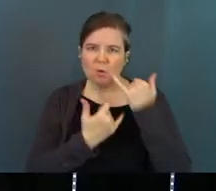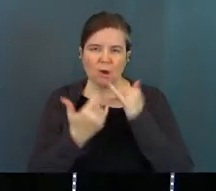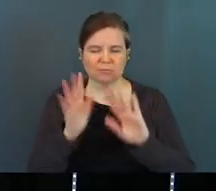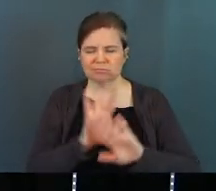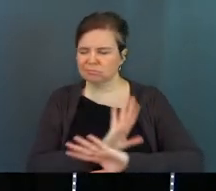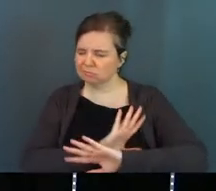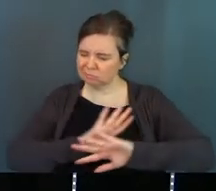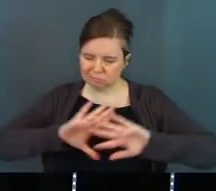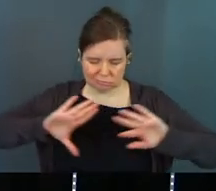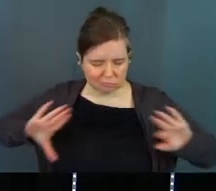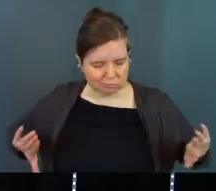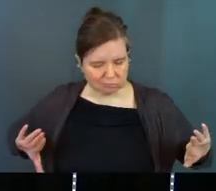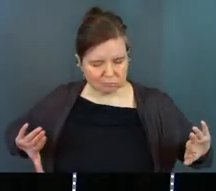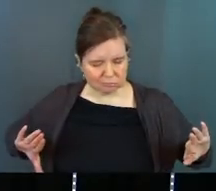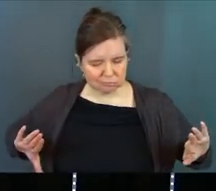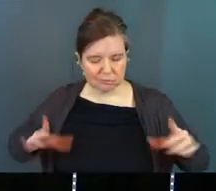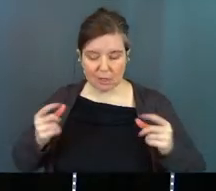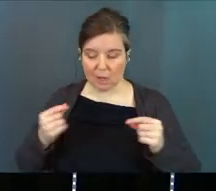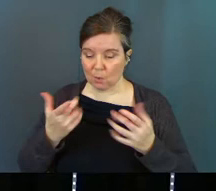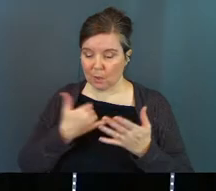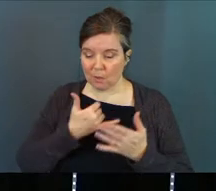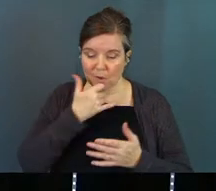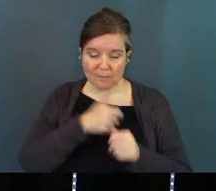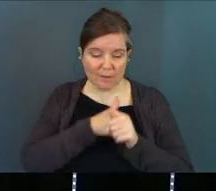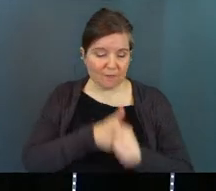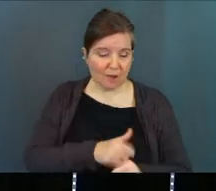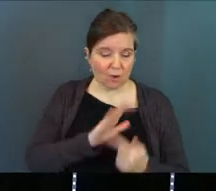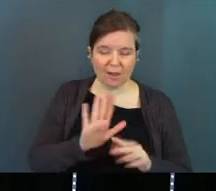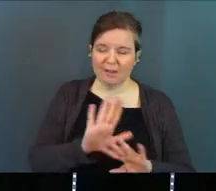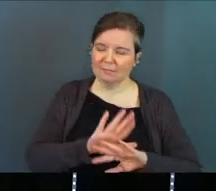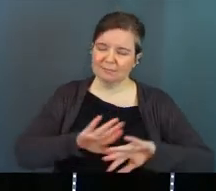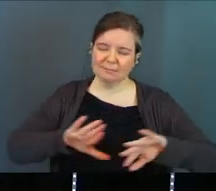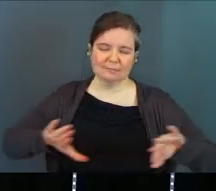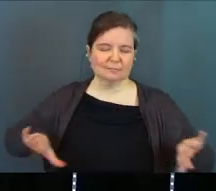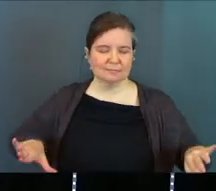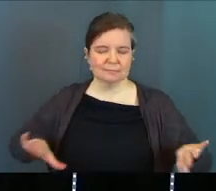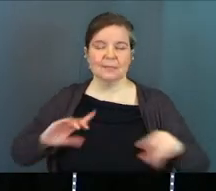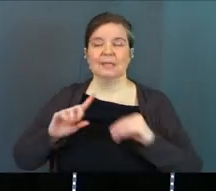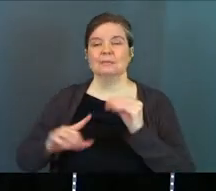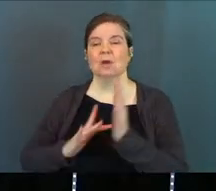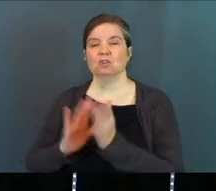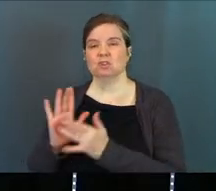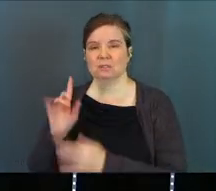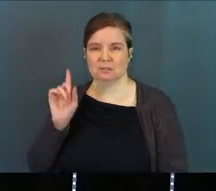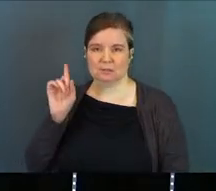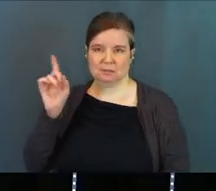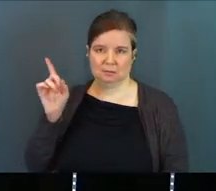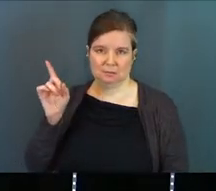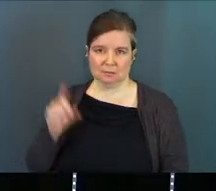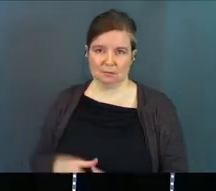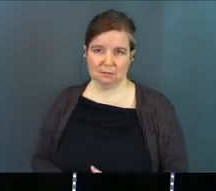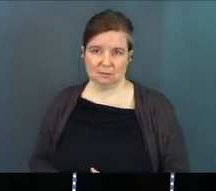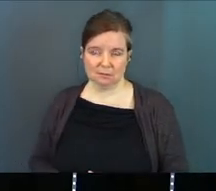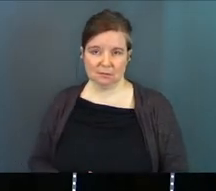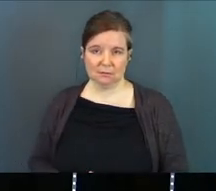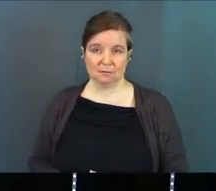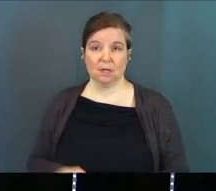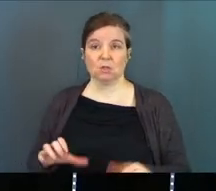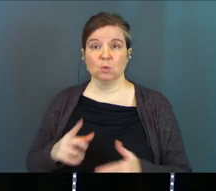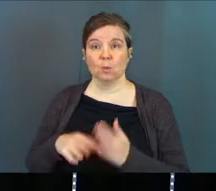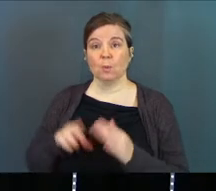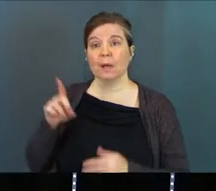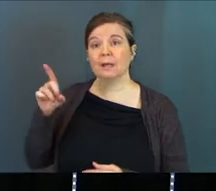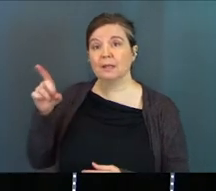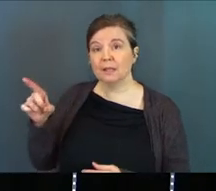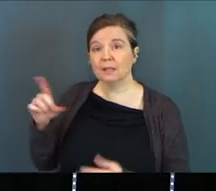rebuke me for it or say that I'm doing things wrong or I'm not following culture the way I should. Hey, it's not about that. It's about Jesus and doing